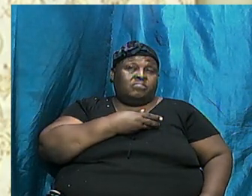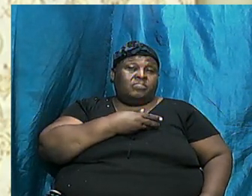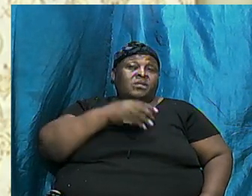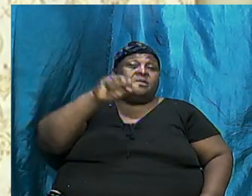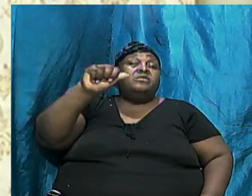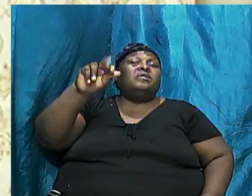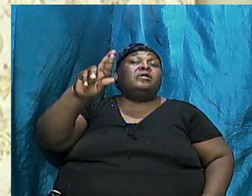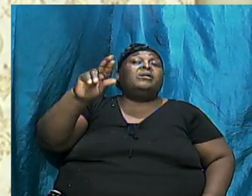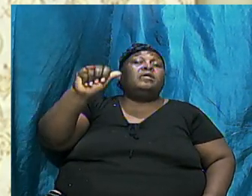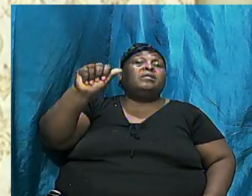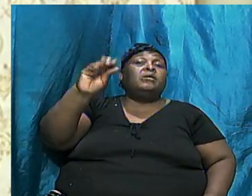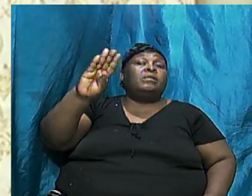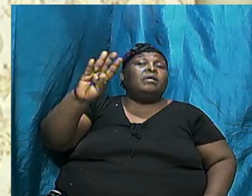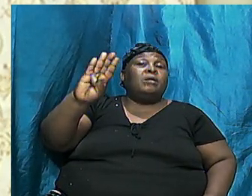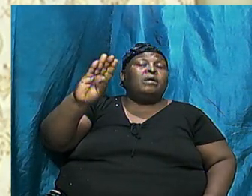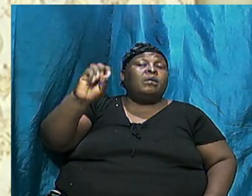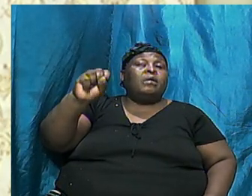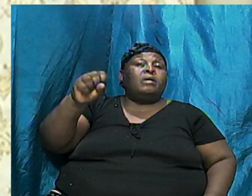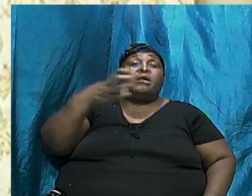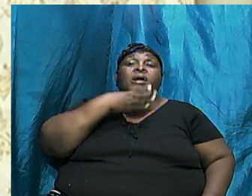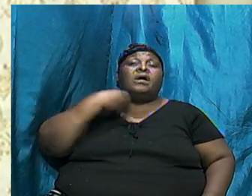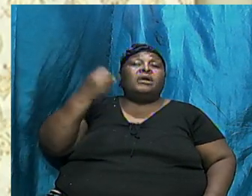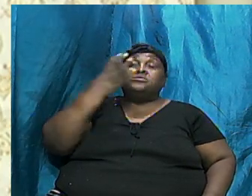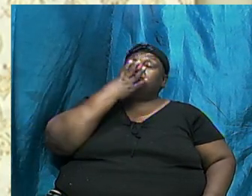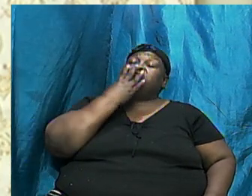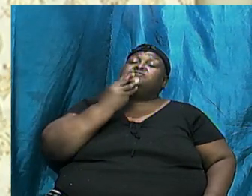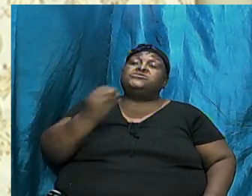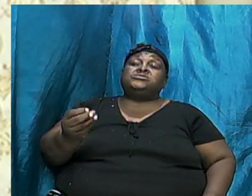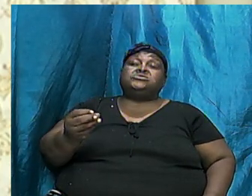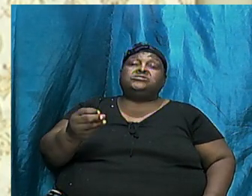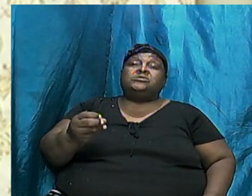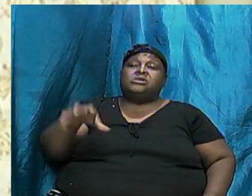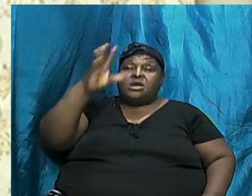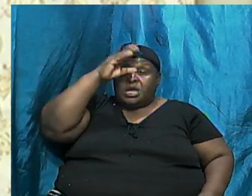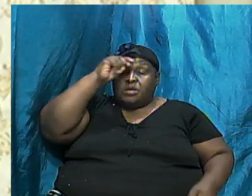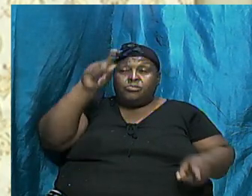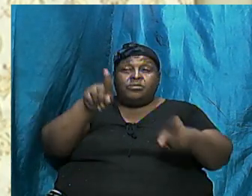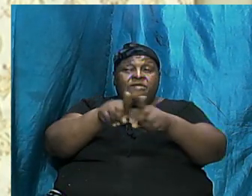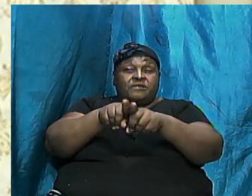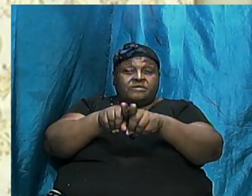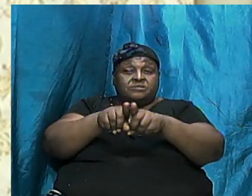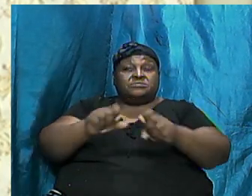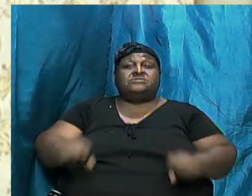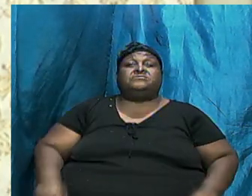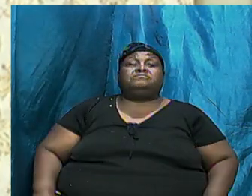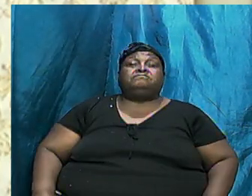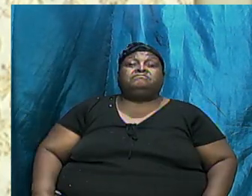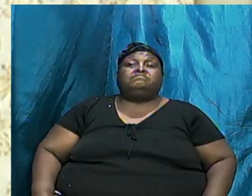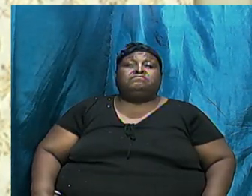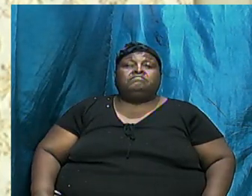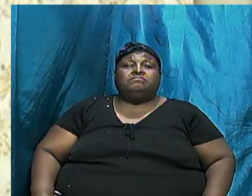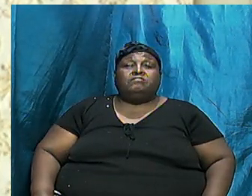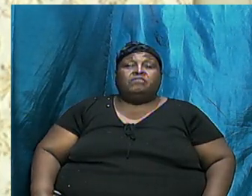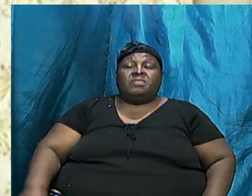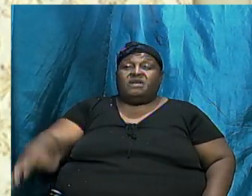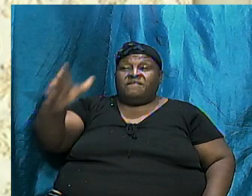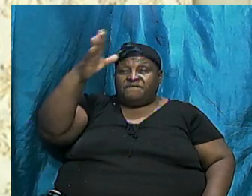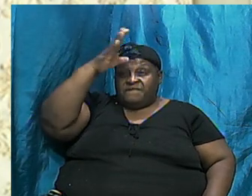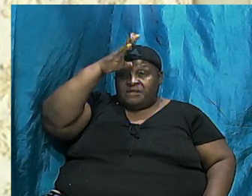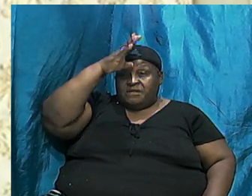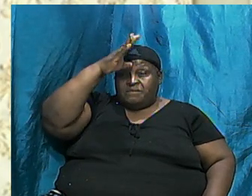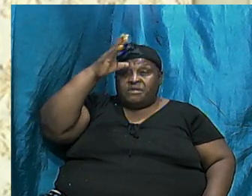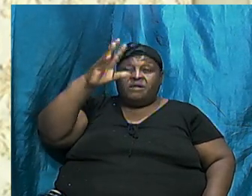Arabs And the Jews are brothers The father of the